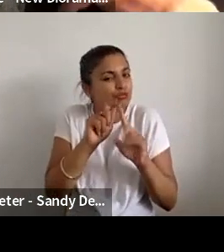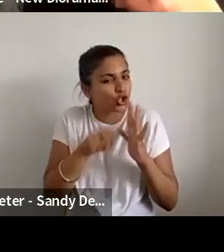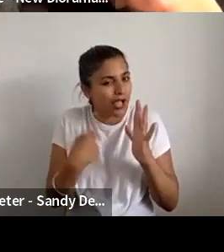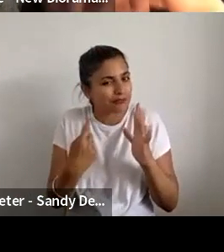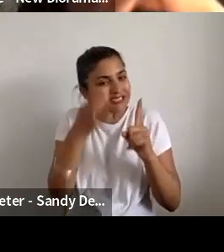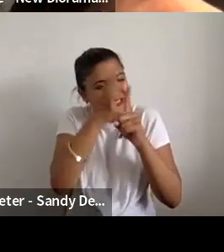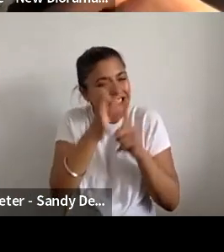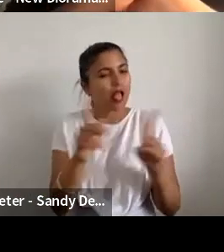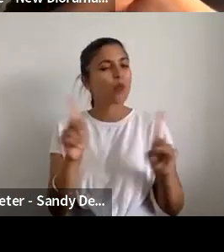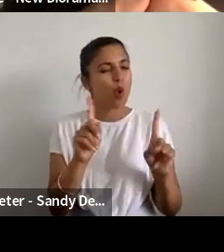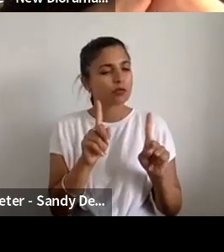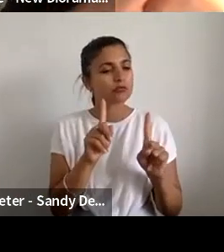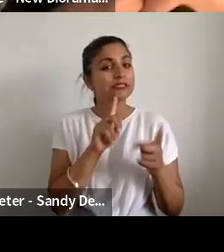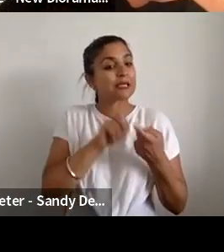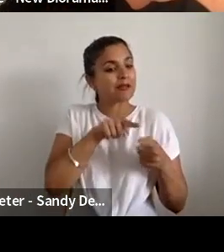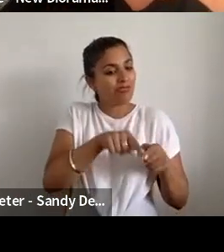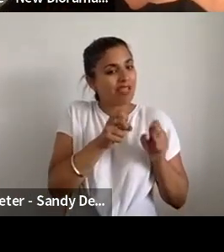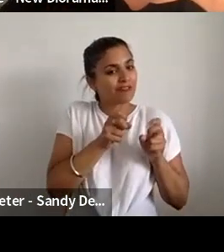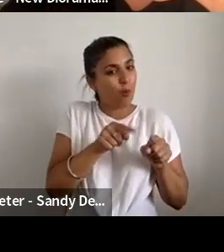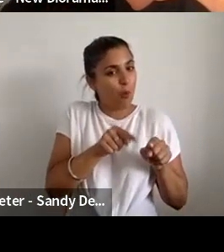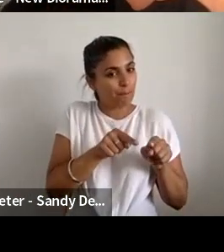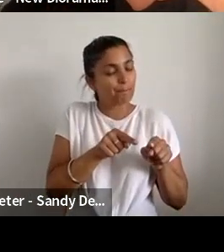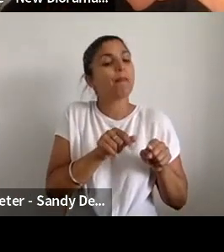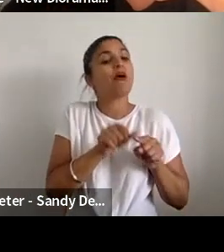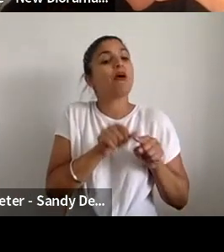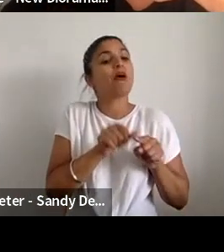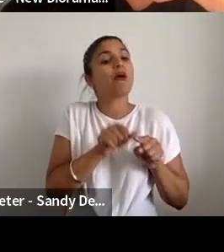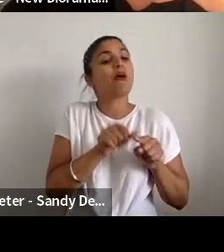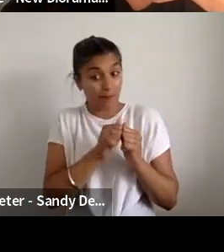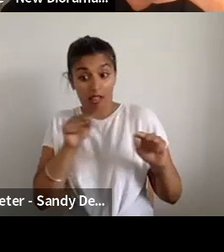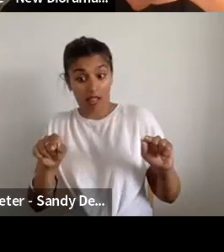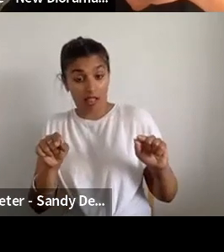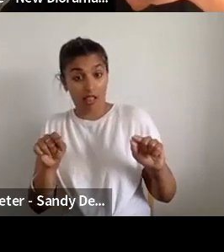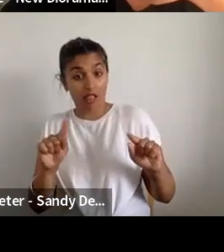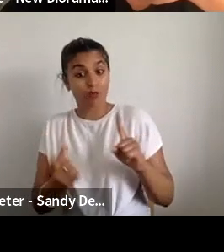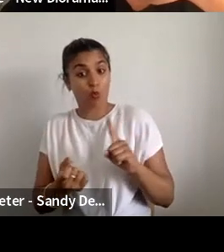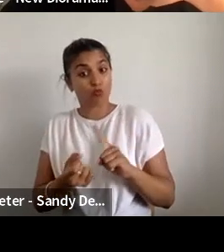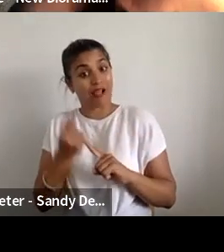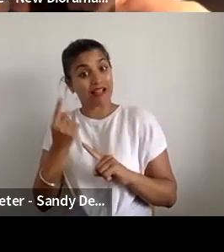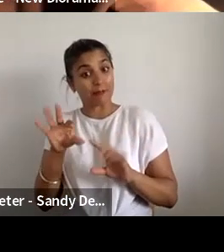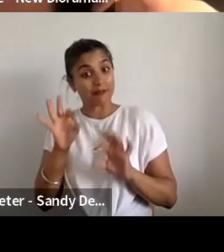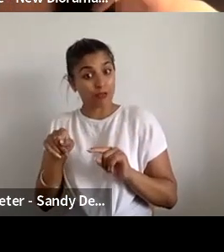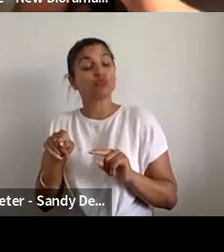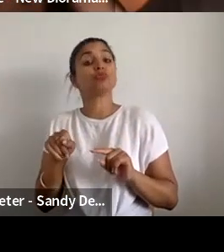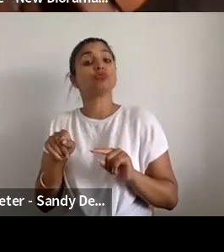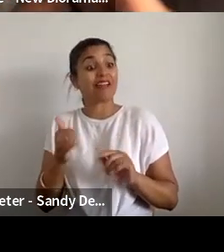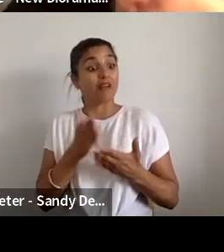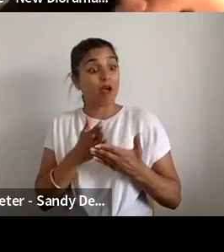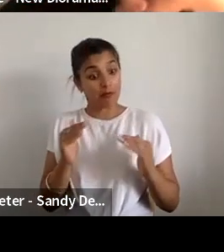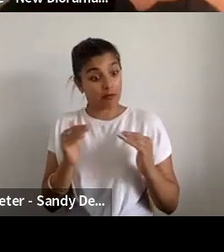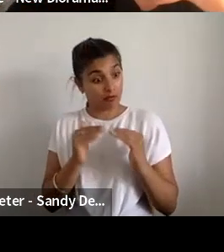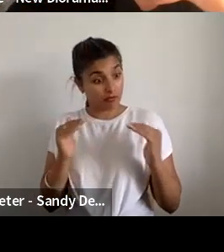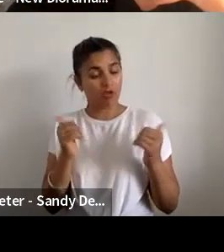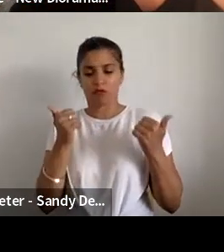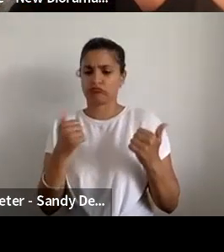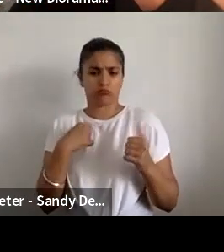that form was as to whether we would choose to go with with random selection again. But there's nothing that's come up that would discourage us from doing it for this sort